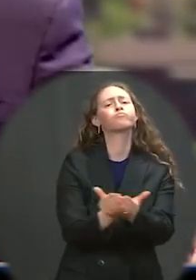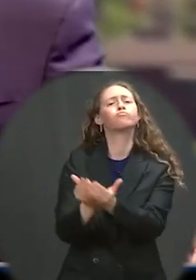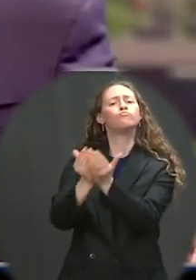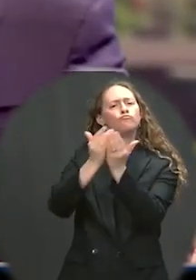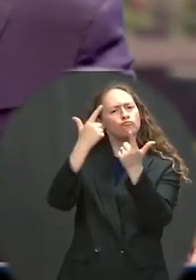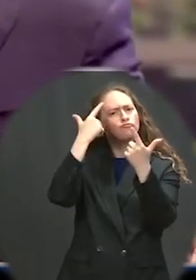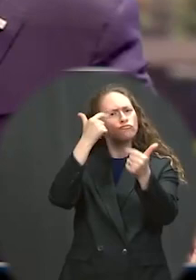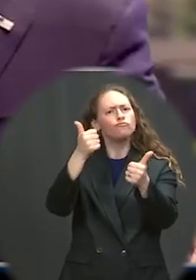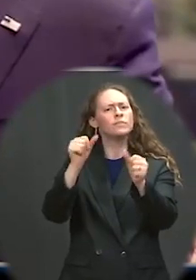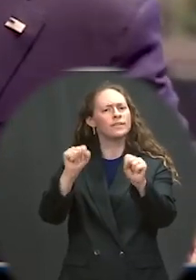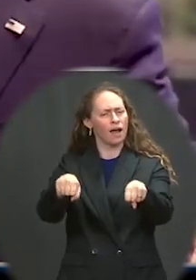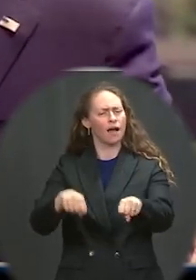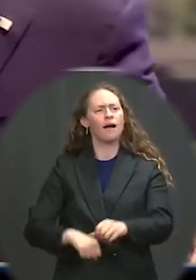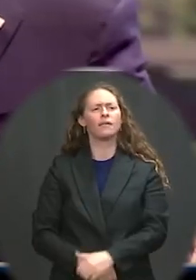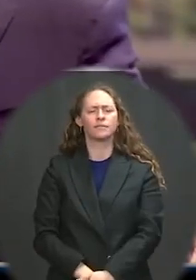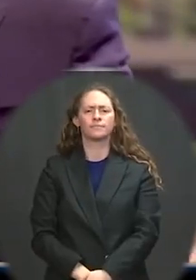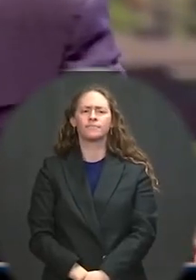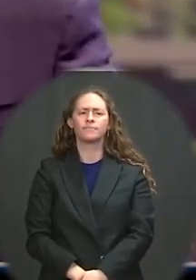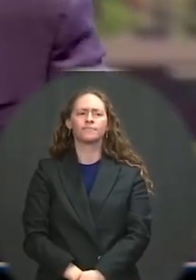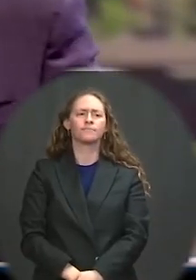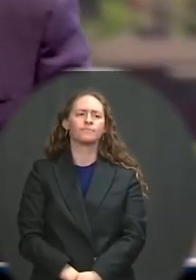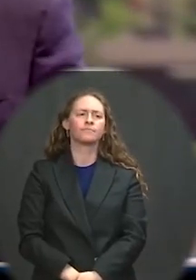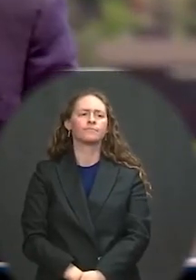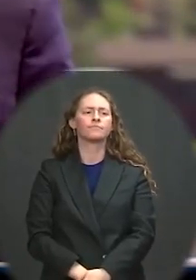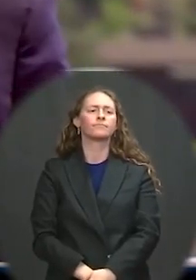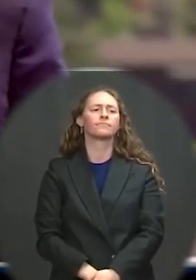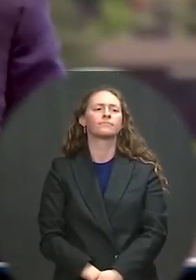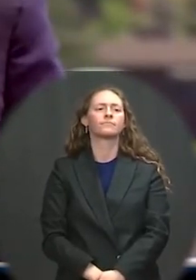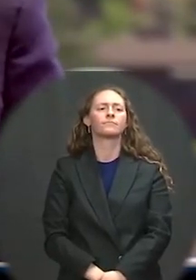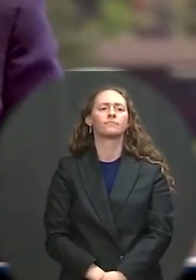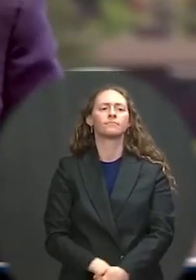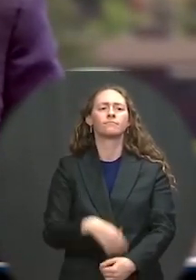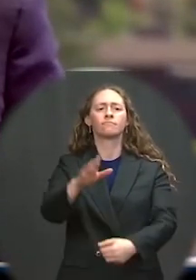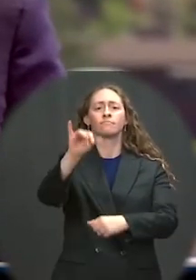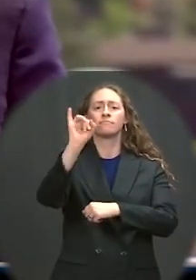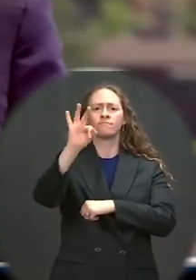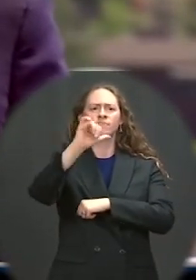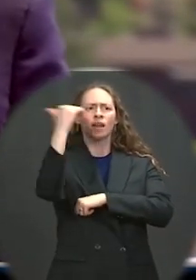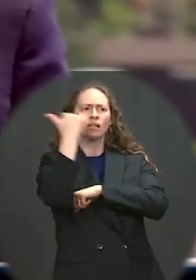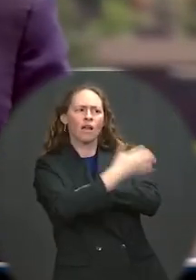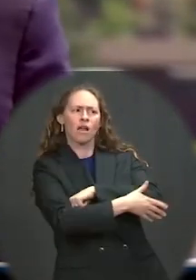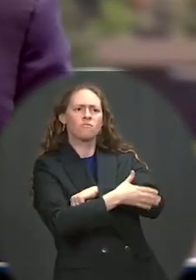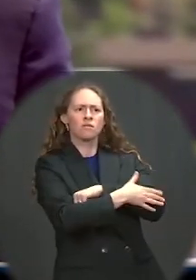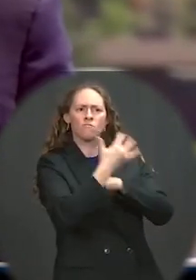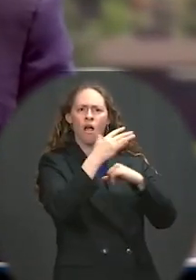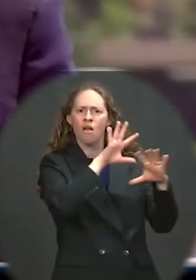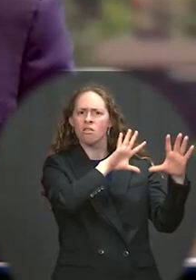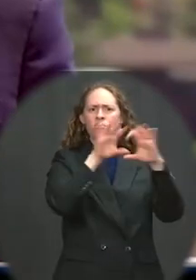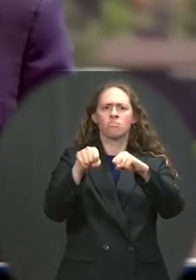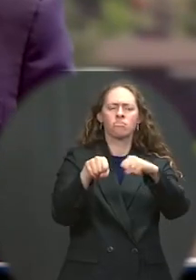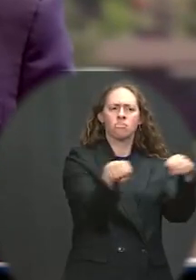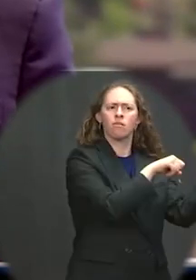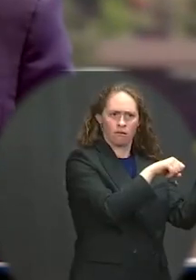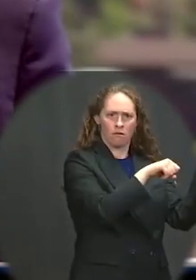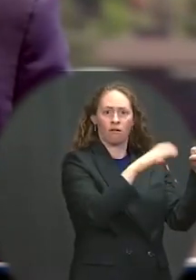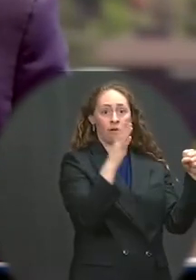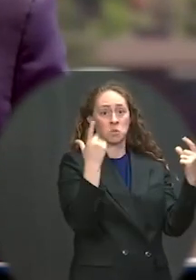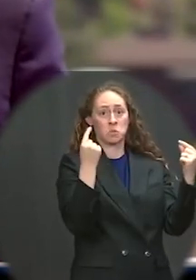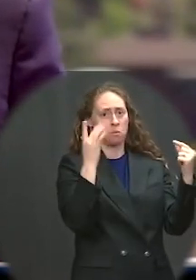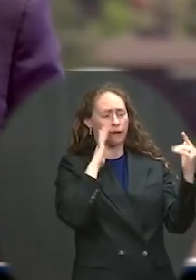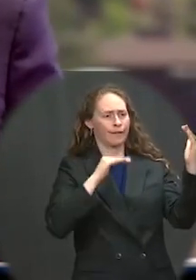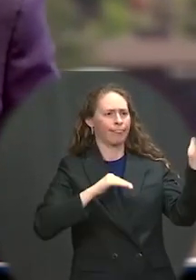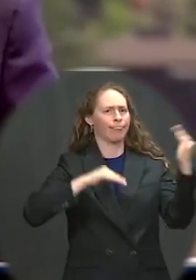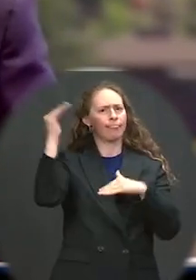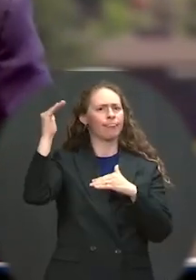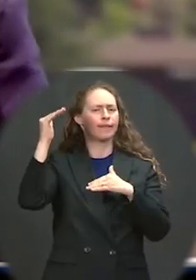tip the rules in their favor, it throws everything off balance. That's why we are so adamant